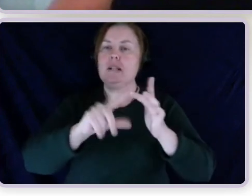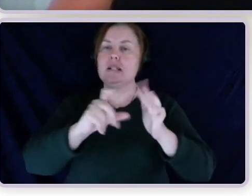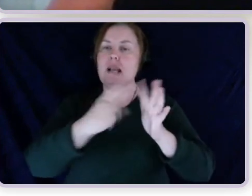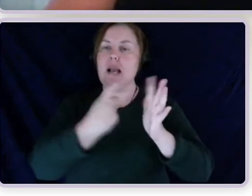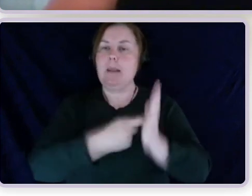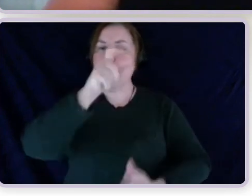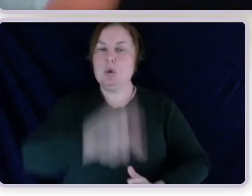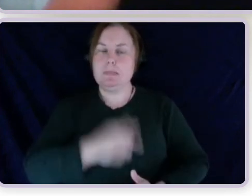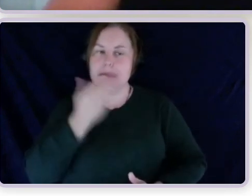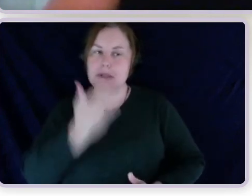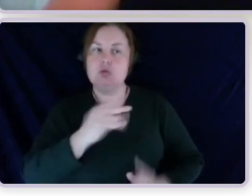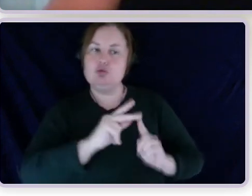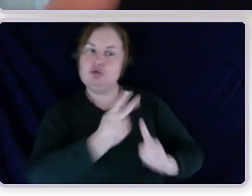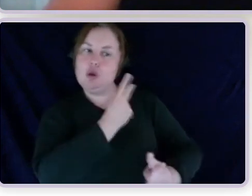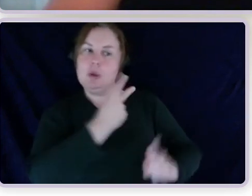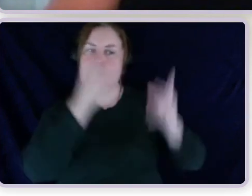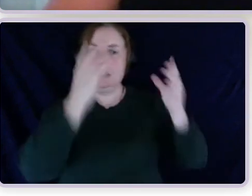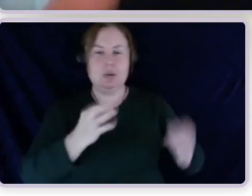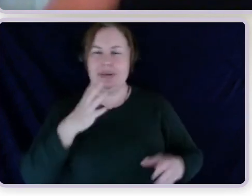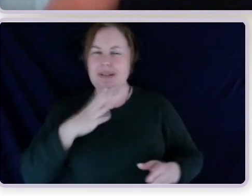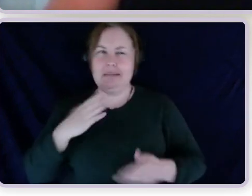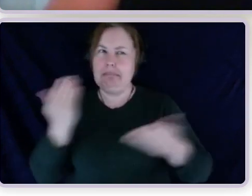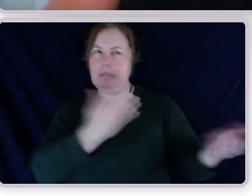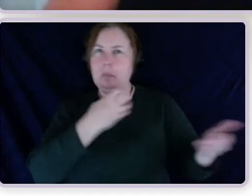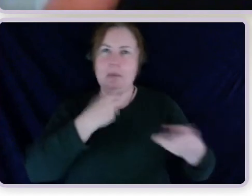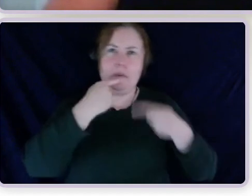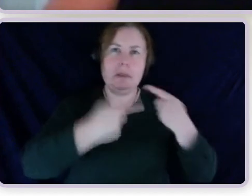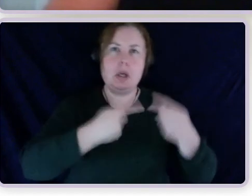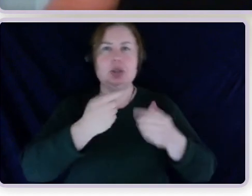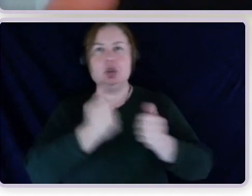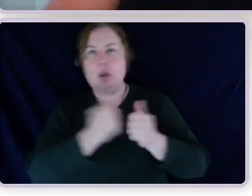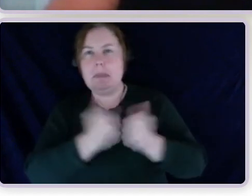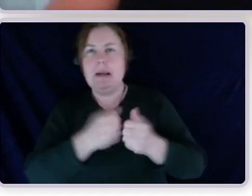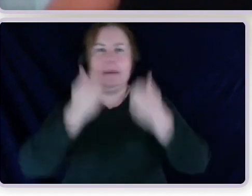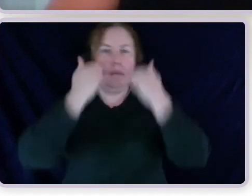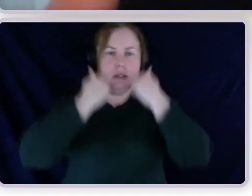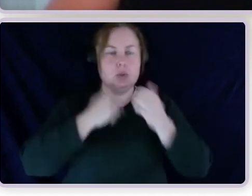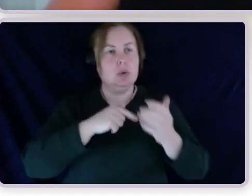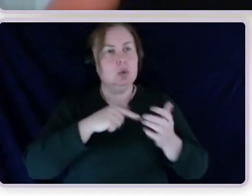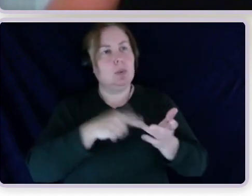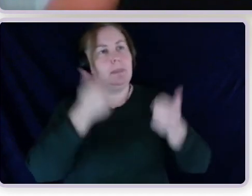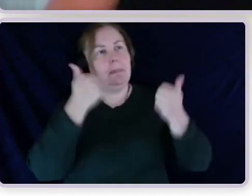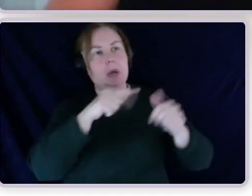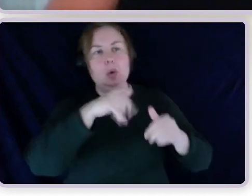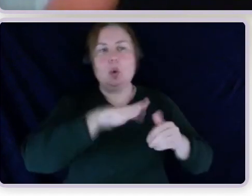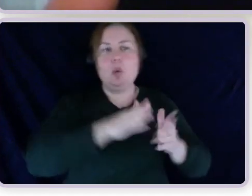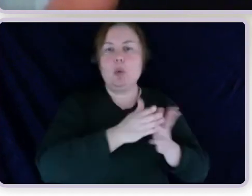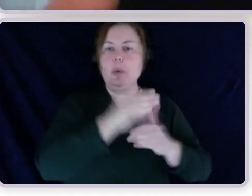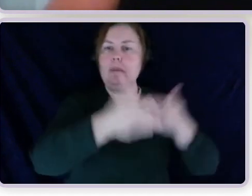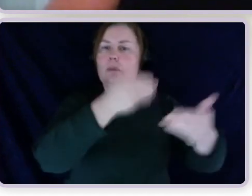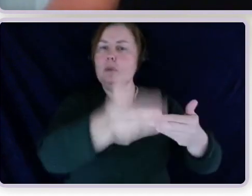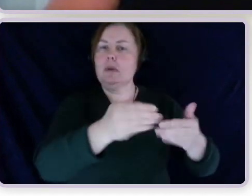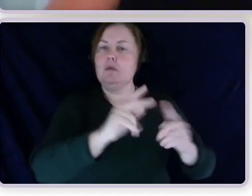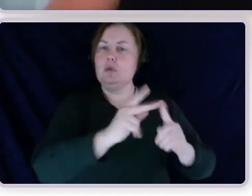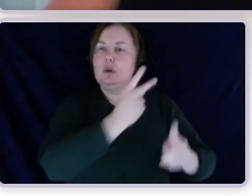or documents or evidence or anything to access that review process. It is enough to call them up and say, I disagree with